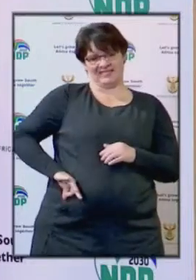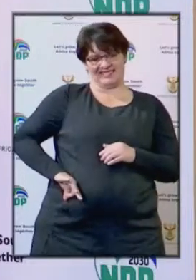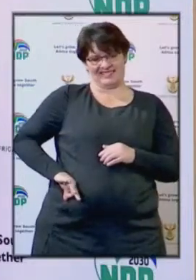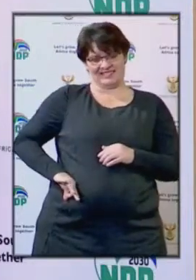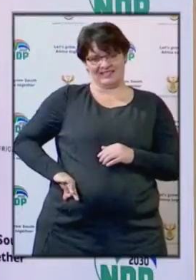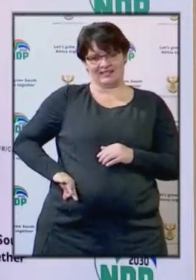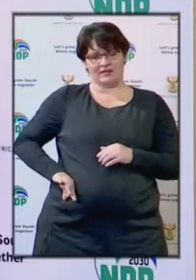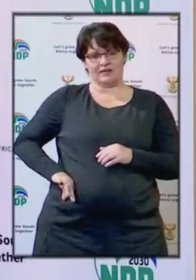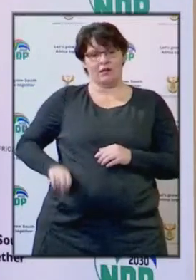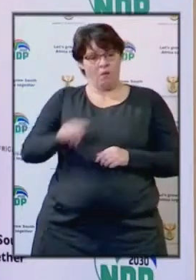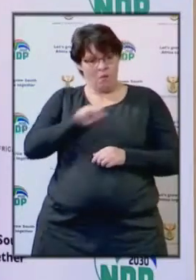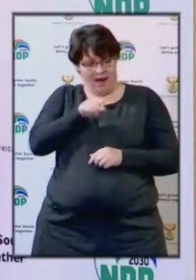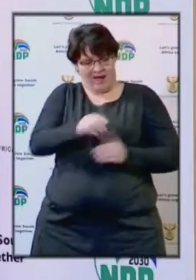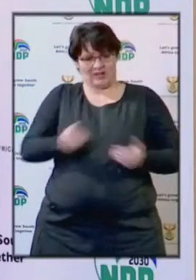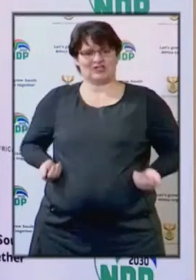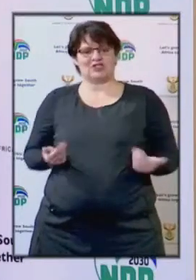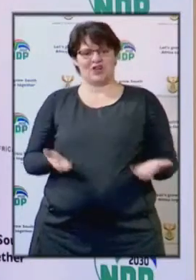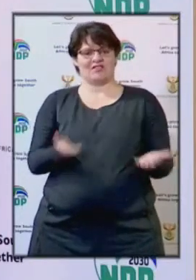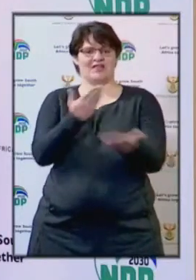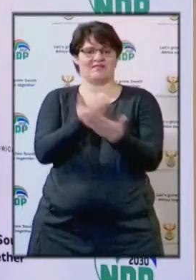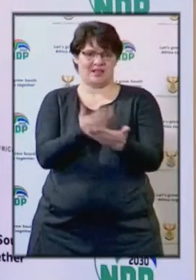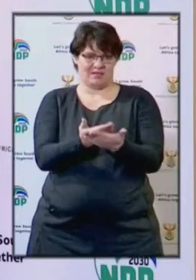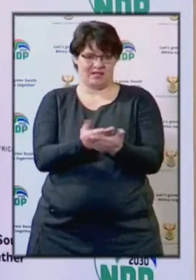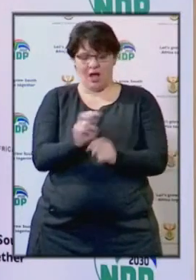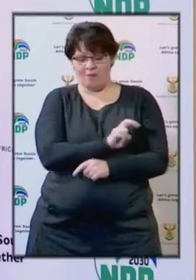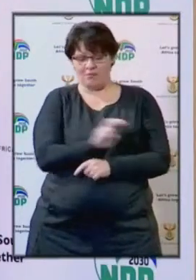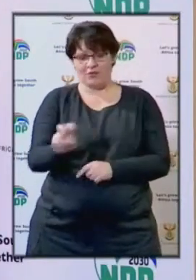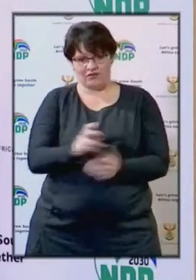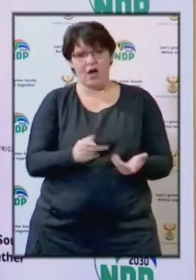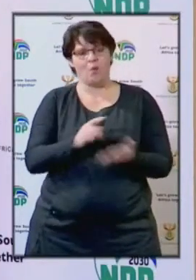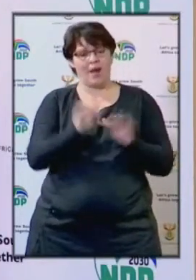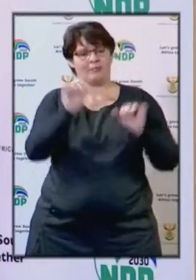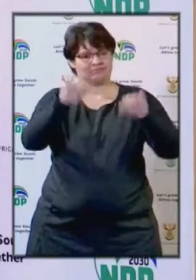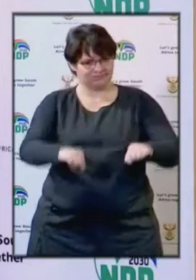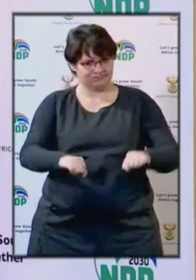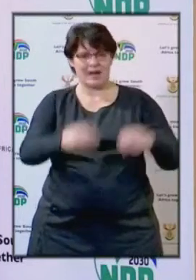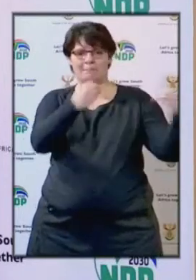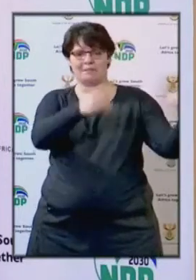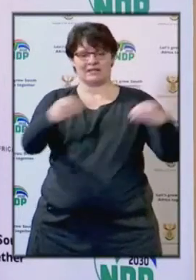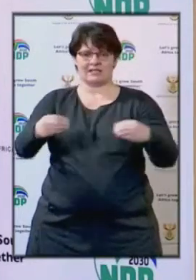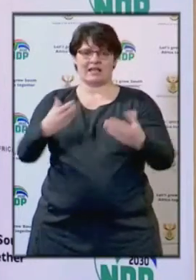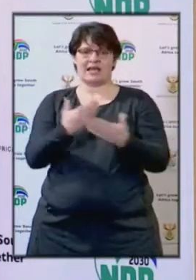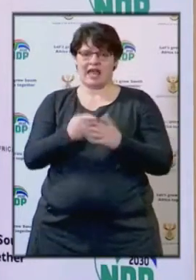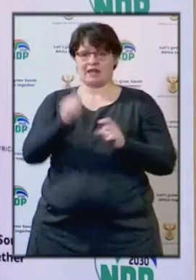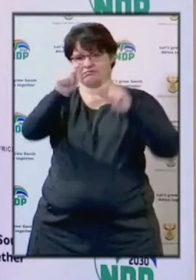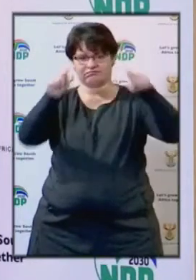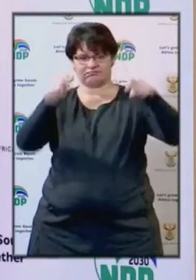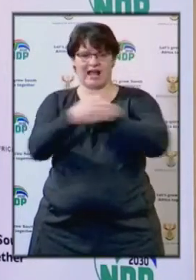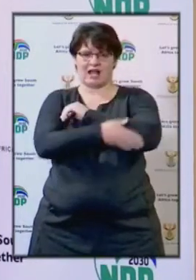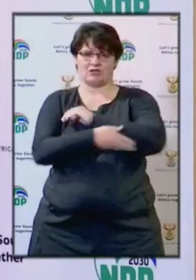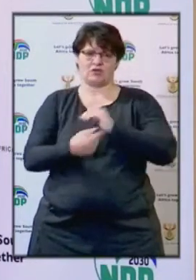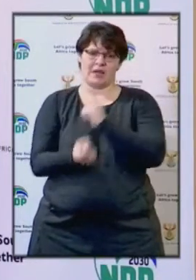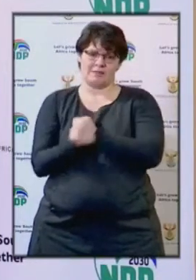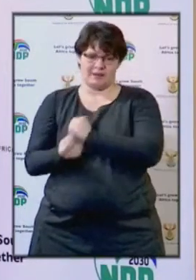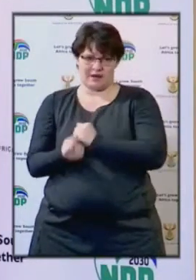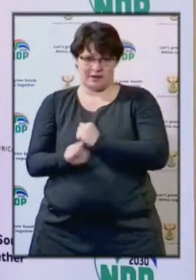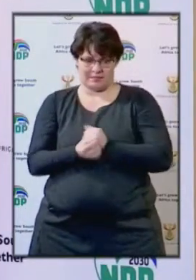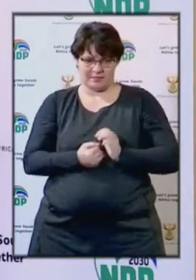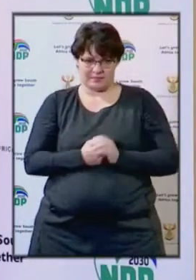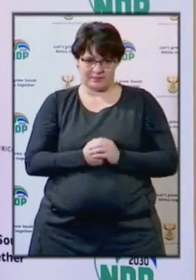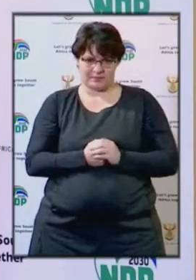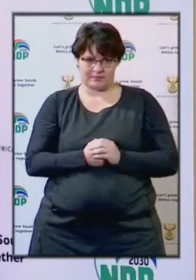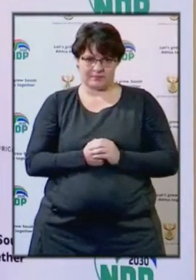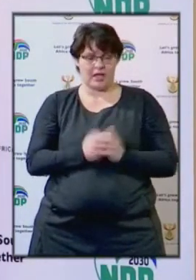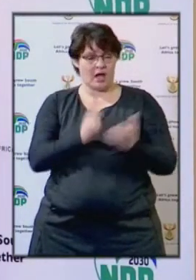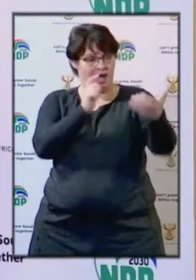out of these services and out of this movement of permitted businesses across the country. The opening